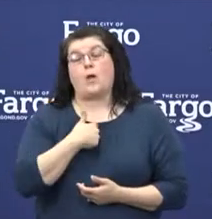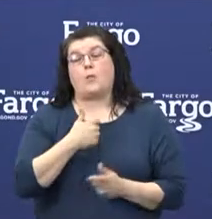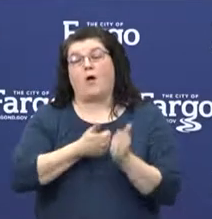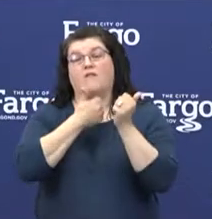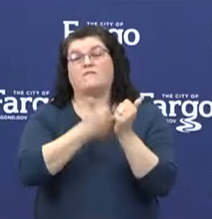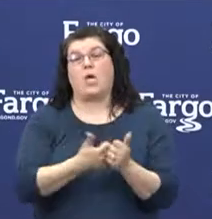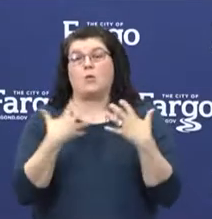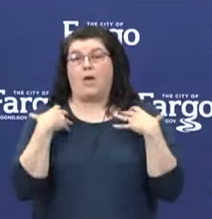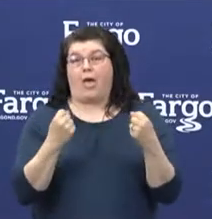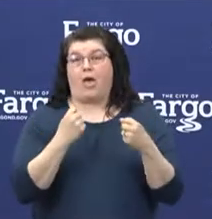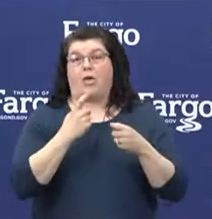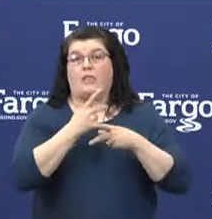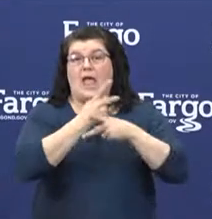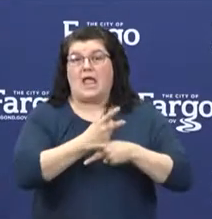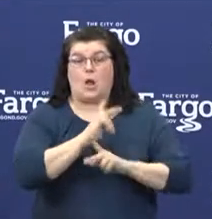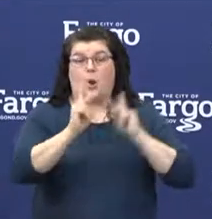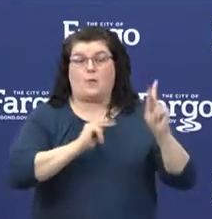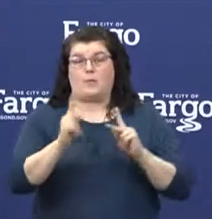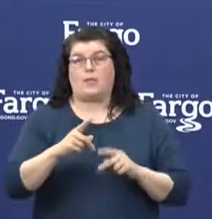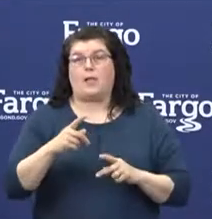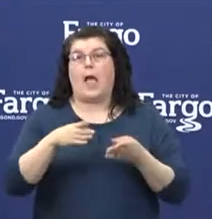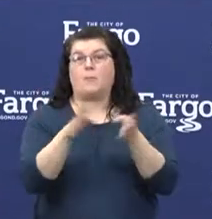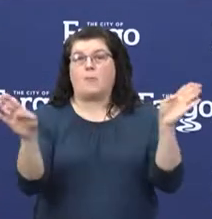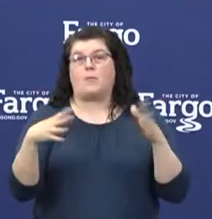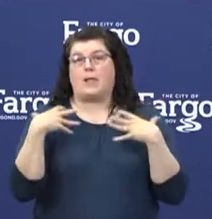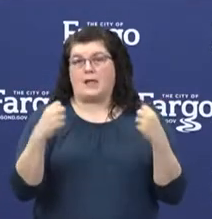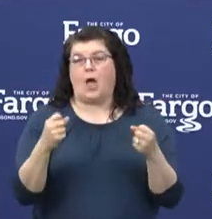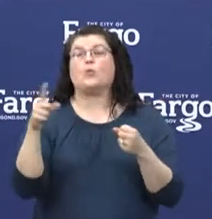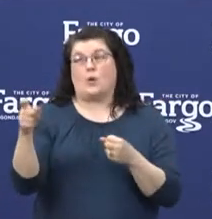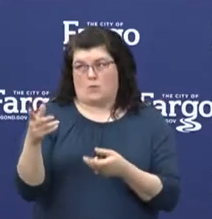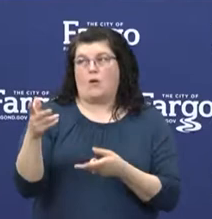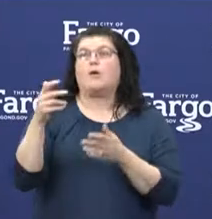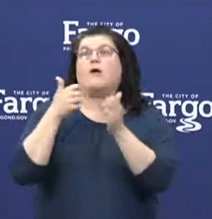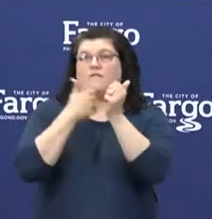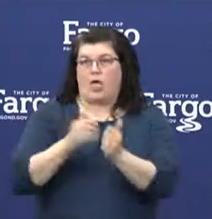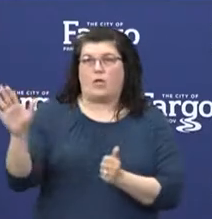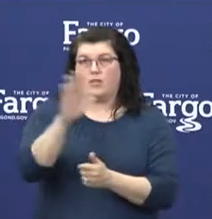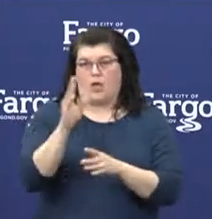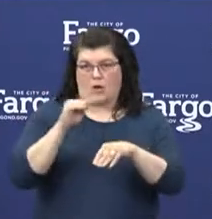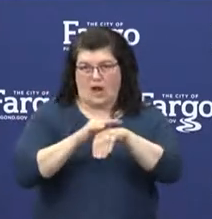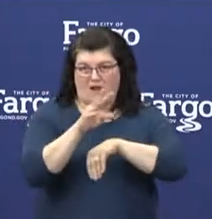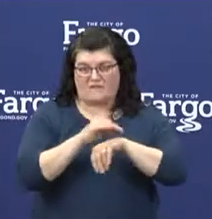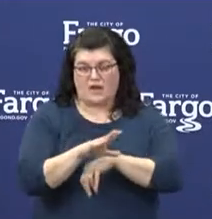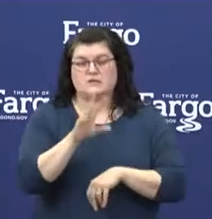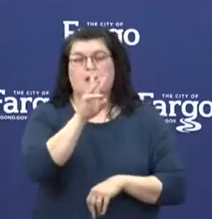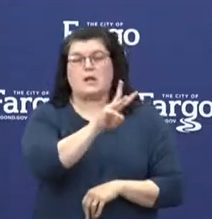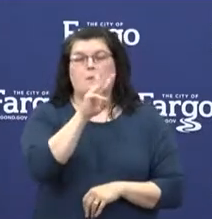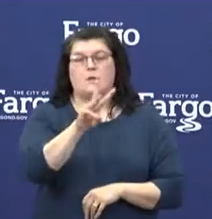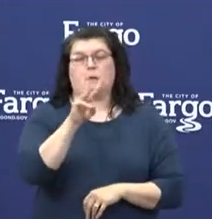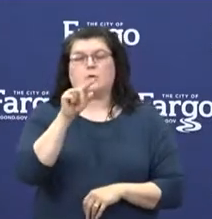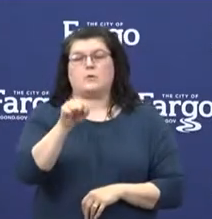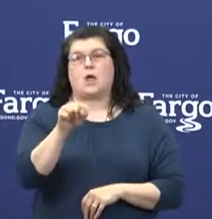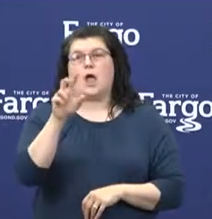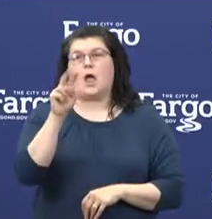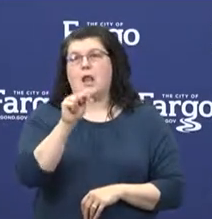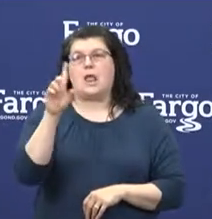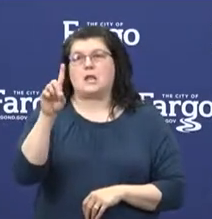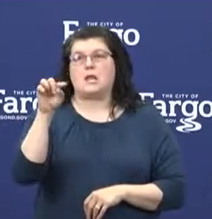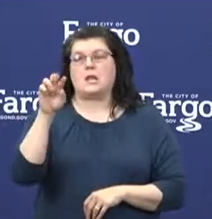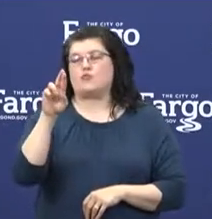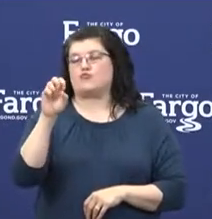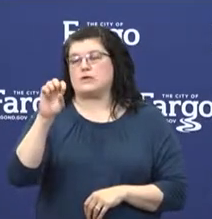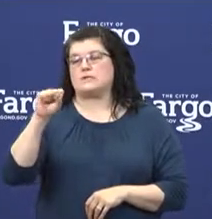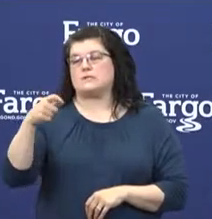professionals and public health. Visit www.NorthDakotaResponse.gov